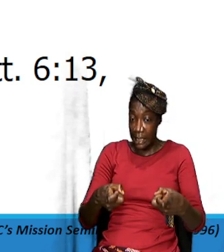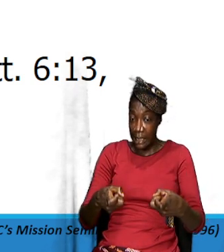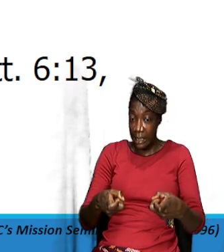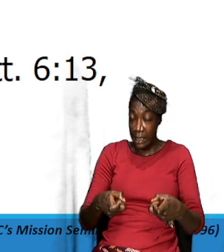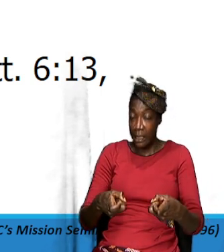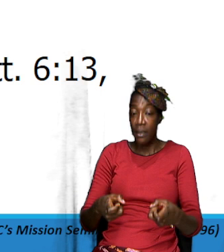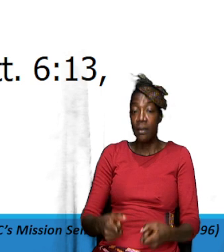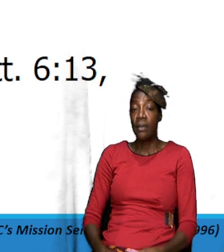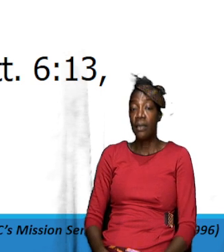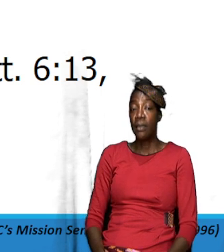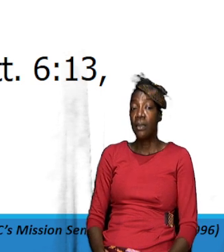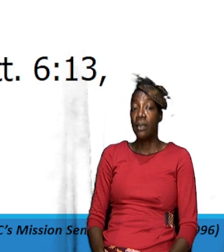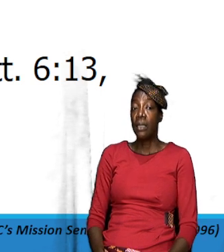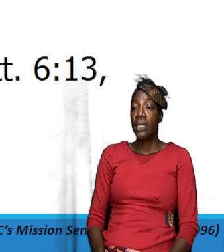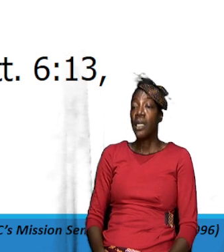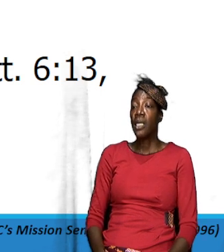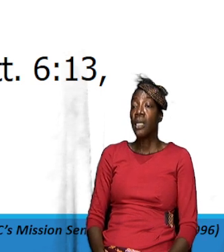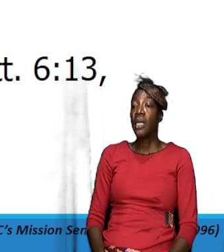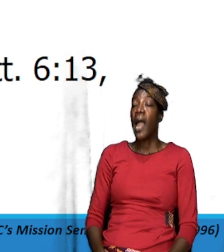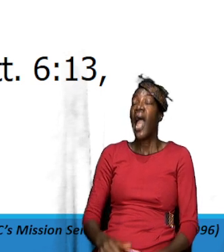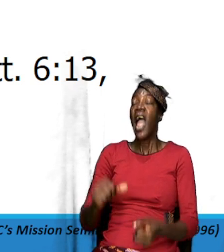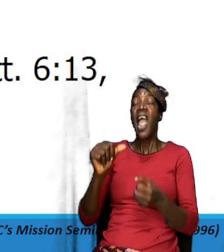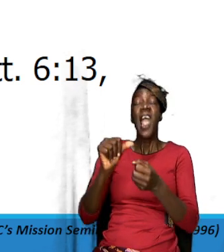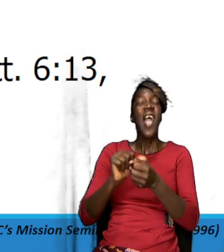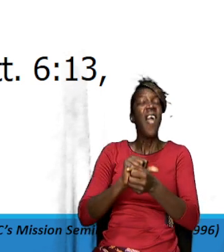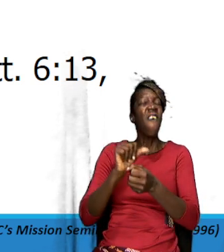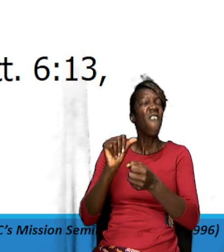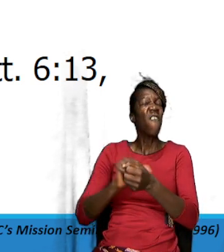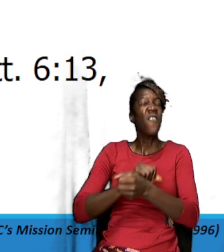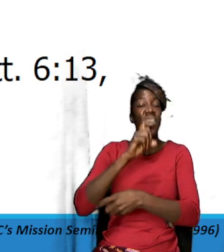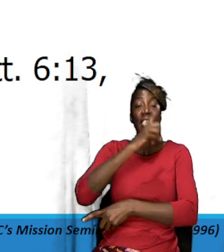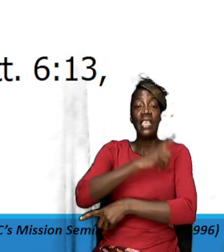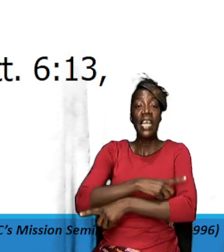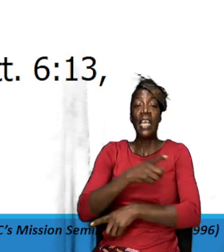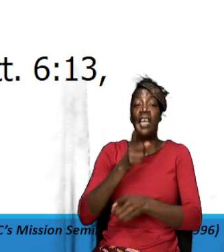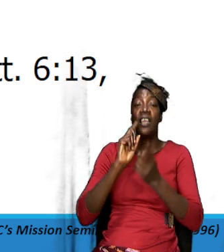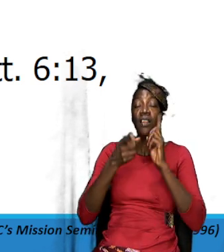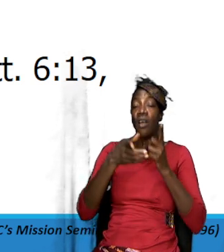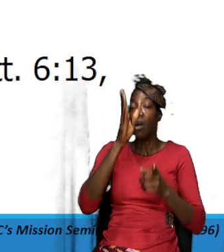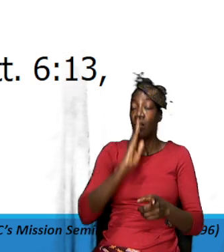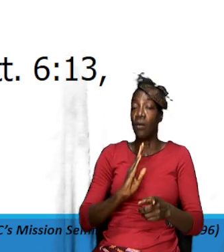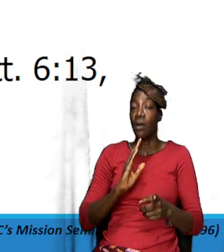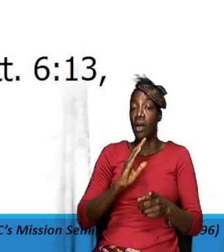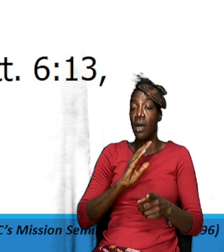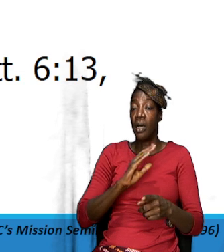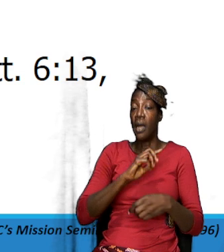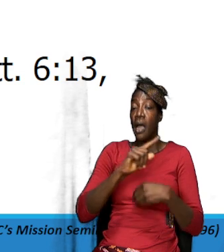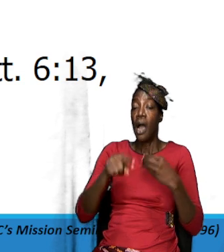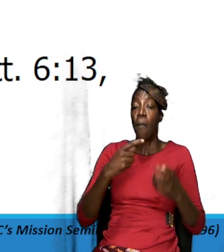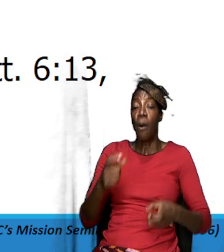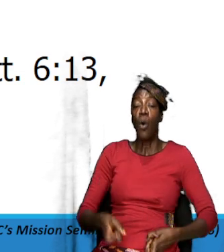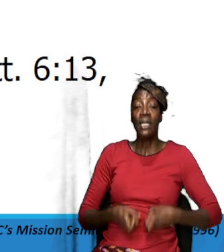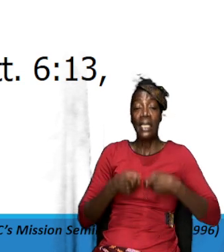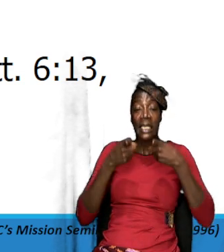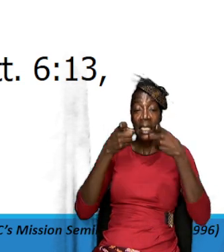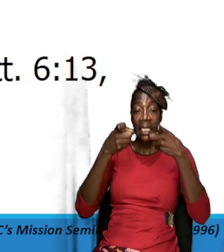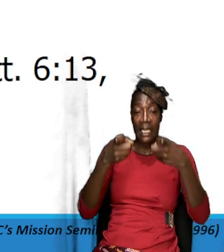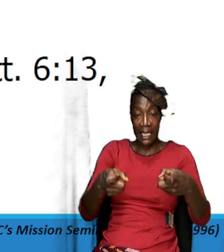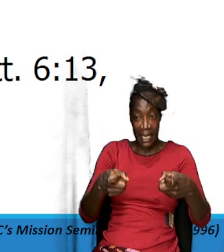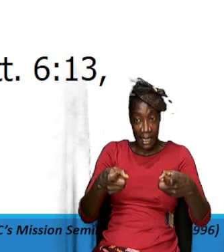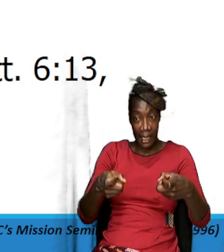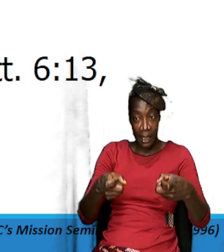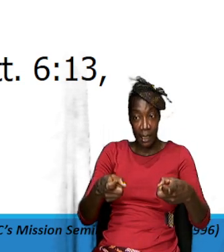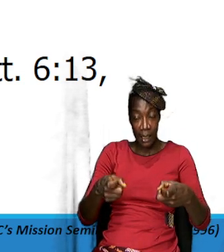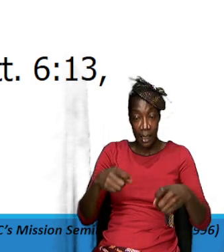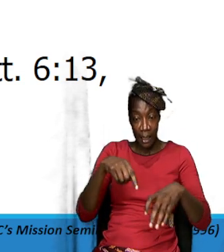you're sinning but I'm saying every day you should try and speak to God about the sins and that is why it's here in the